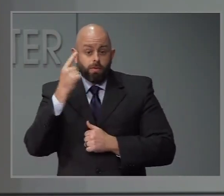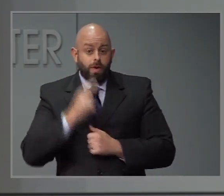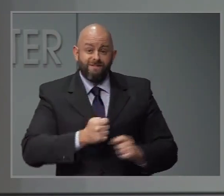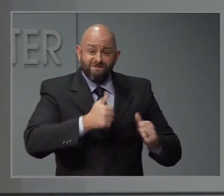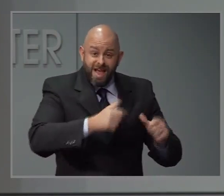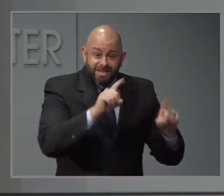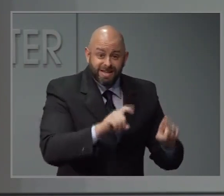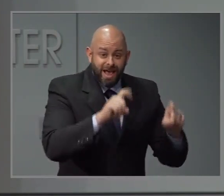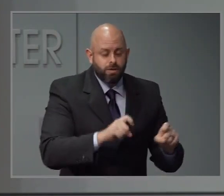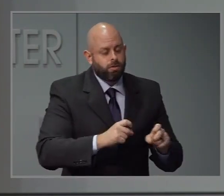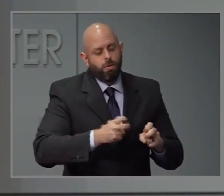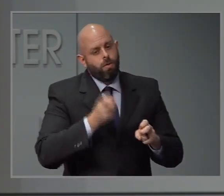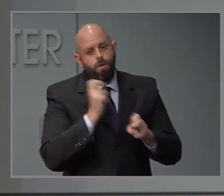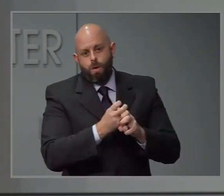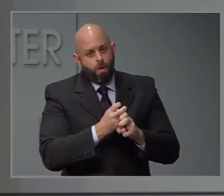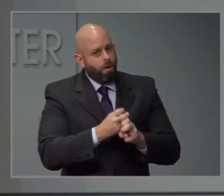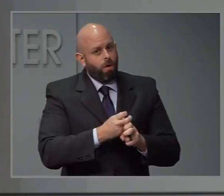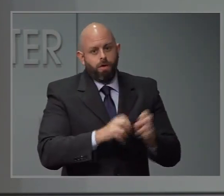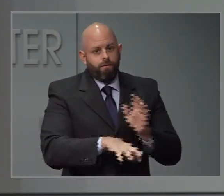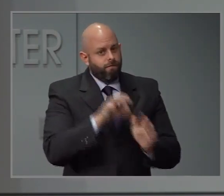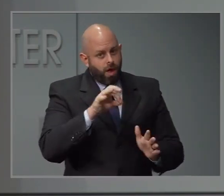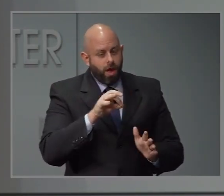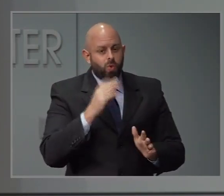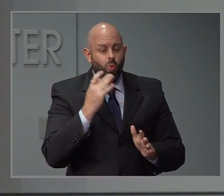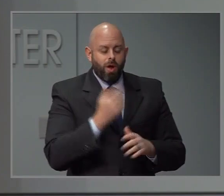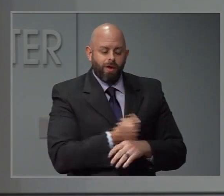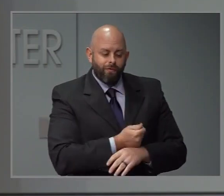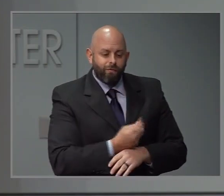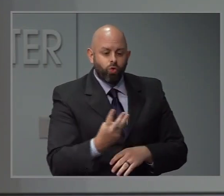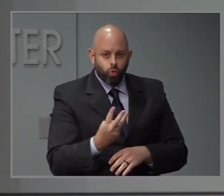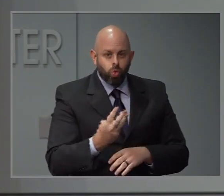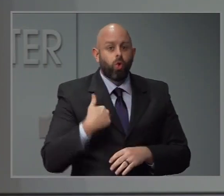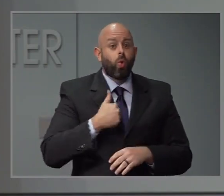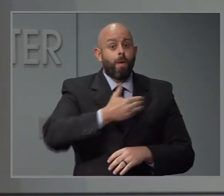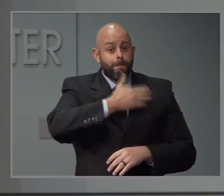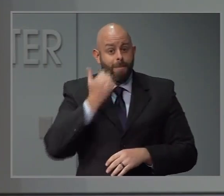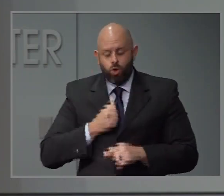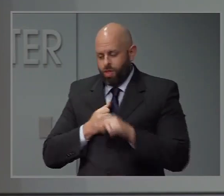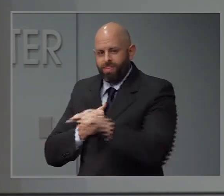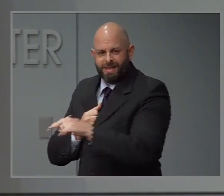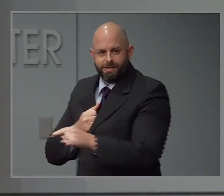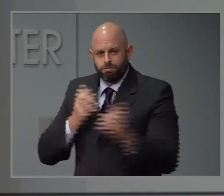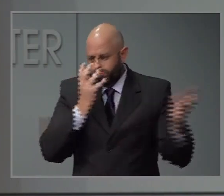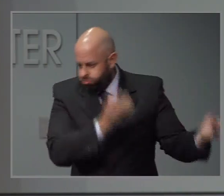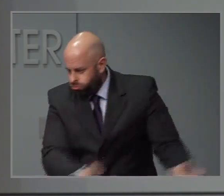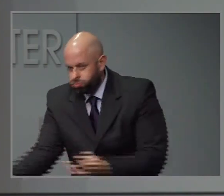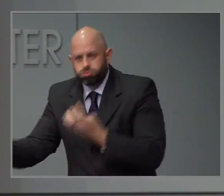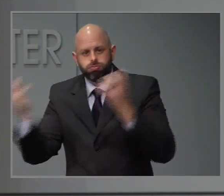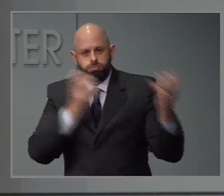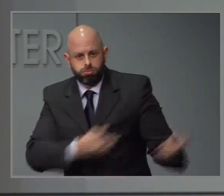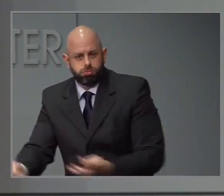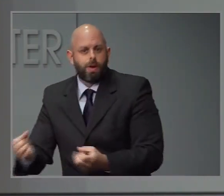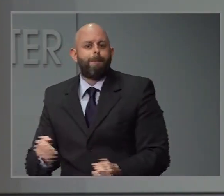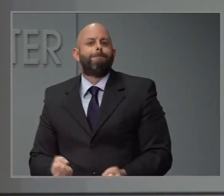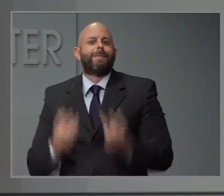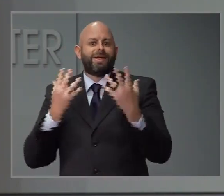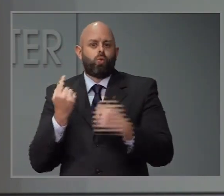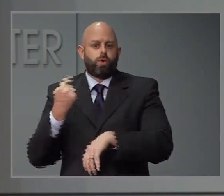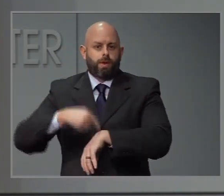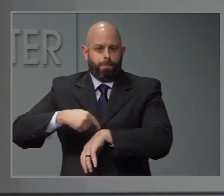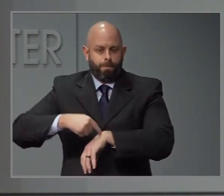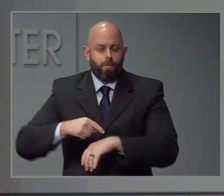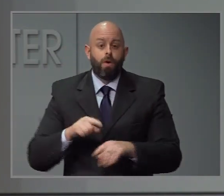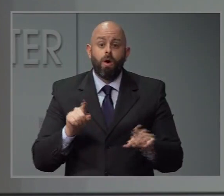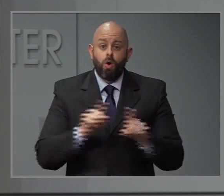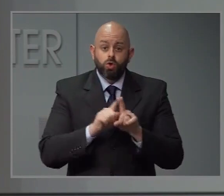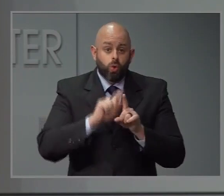we're doing better on the higher throughput lab tests, and it's still the rapid test that has issues. But then the sample collection side